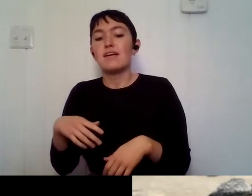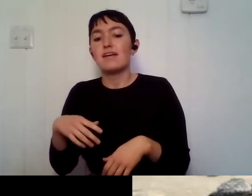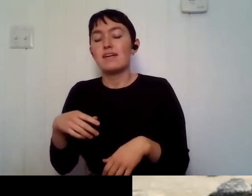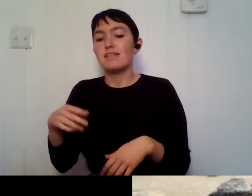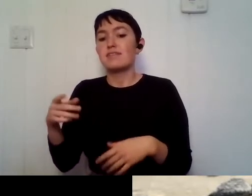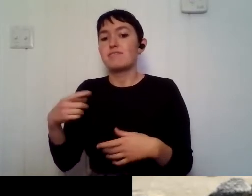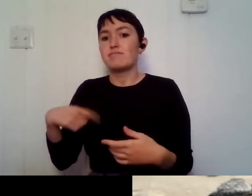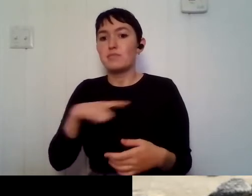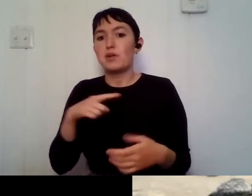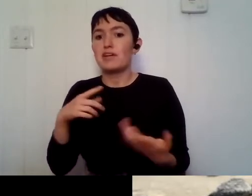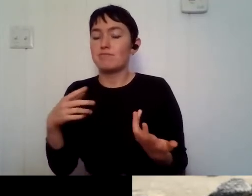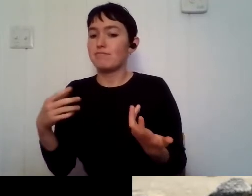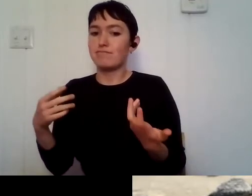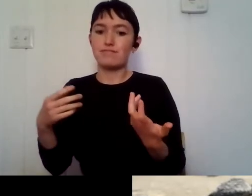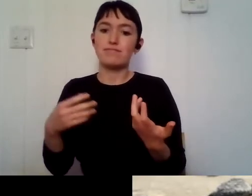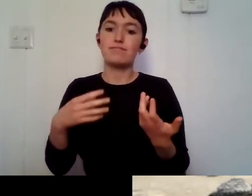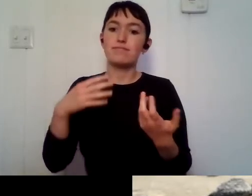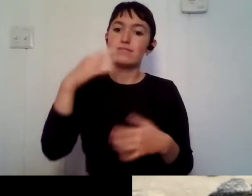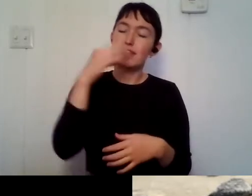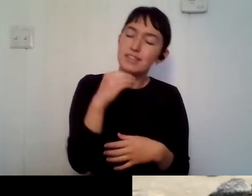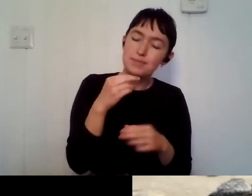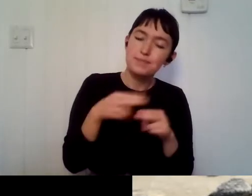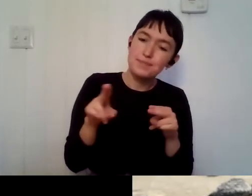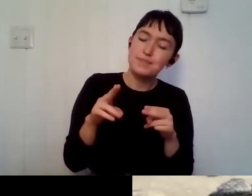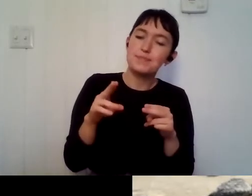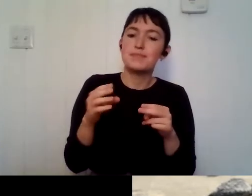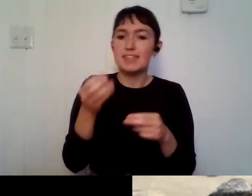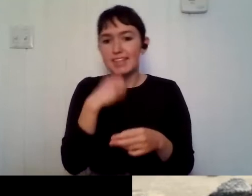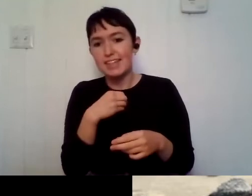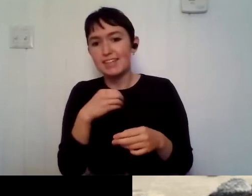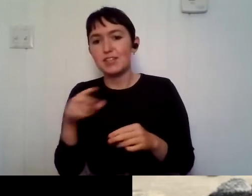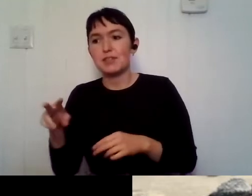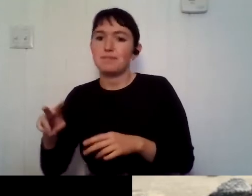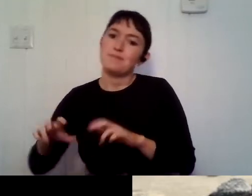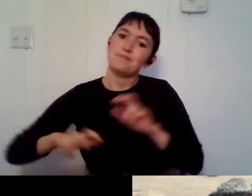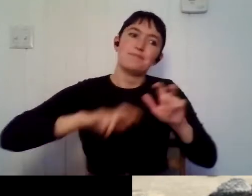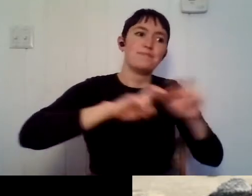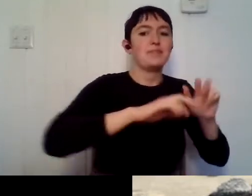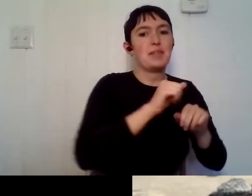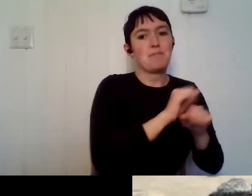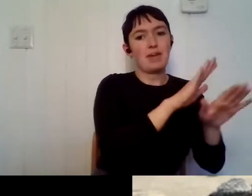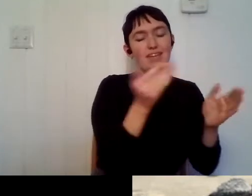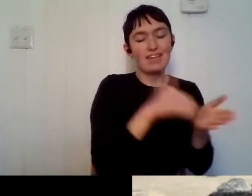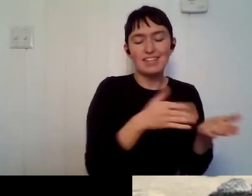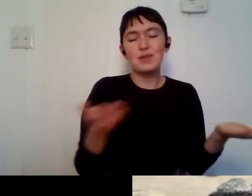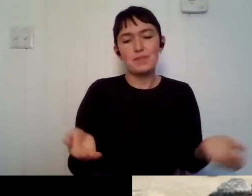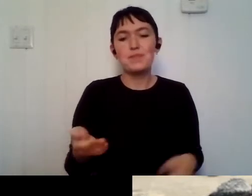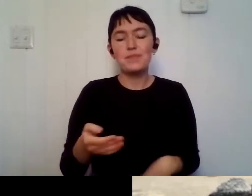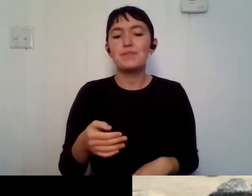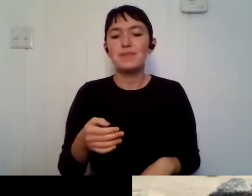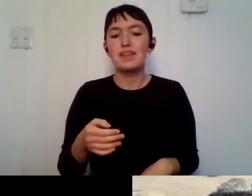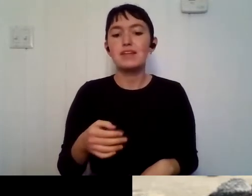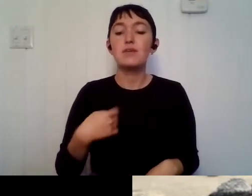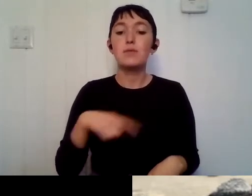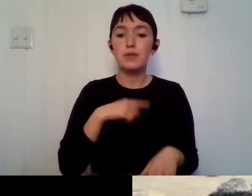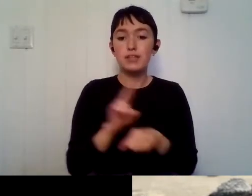mountain. Uh, we're just utilizing two different, um, methods. We're using a mist net, which is basically a giant net.